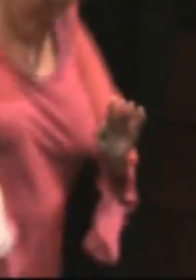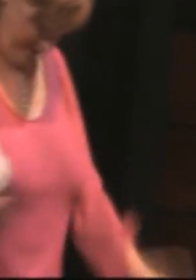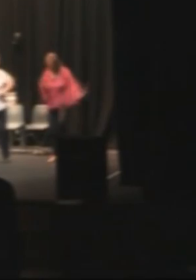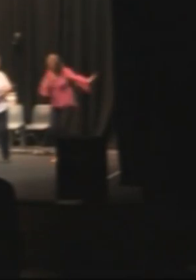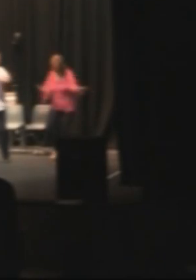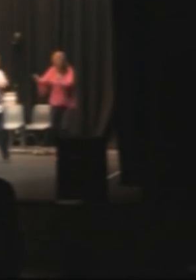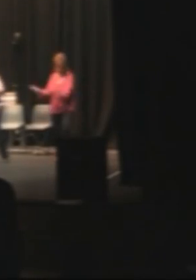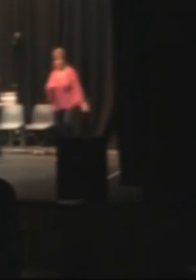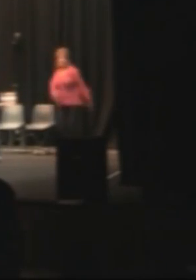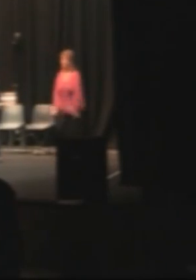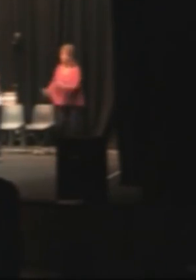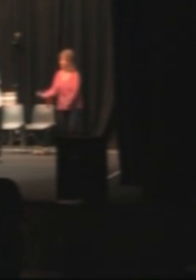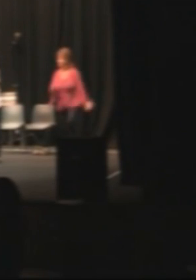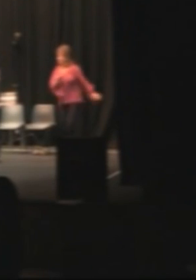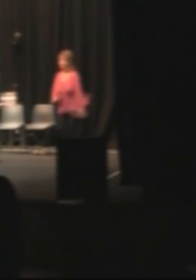That's it. That's it.